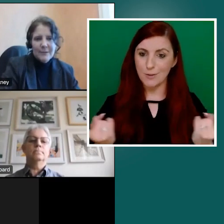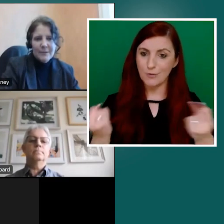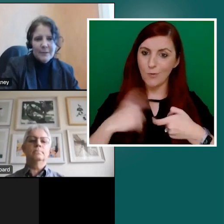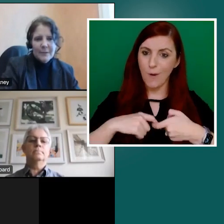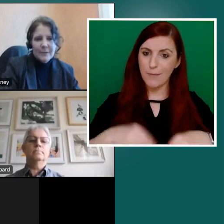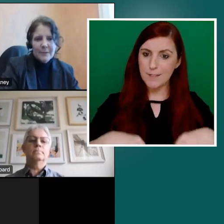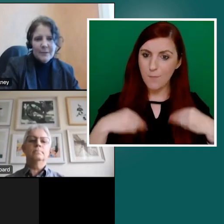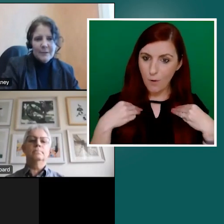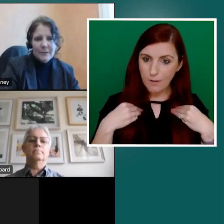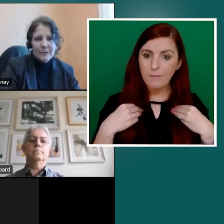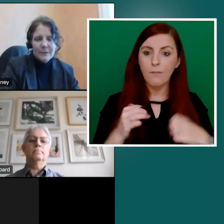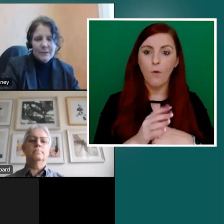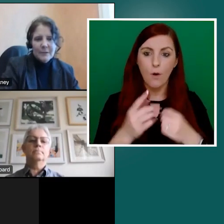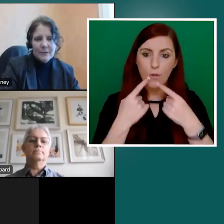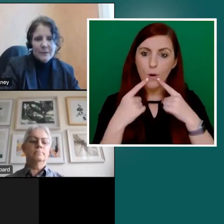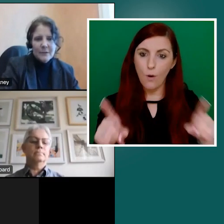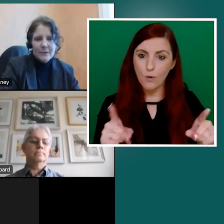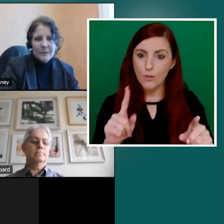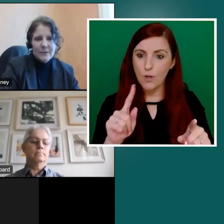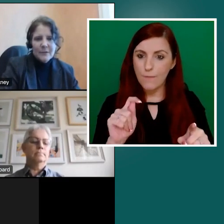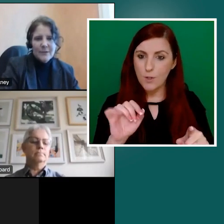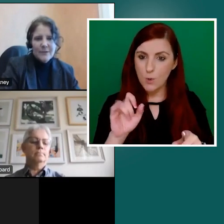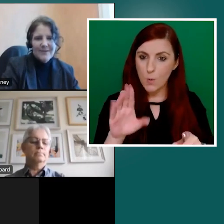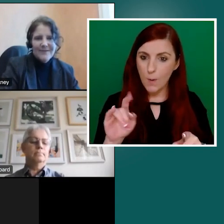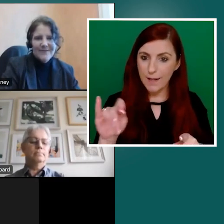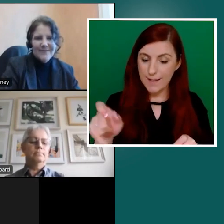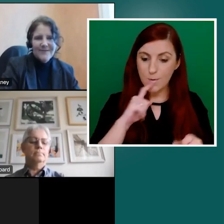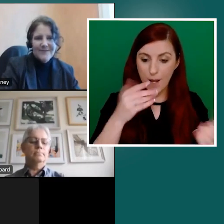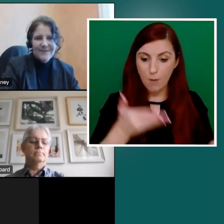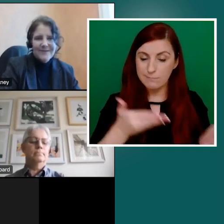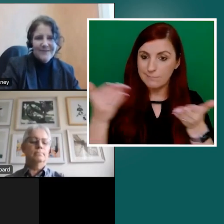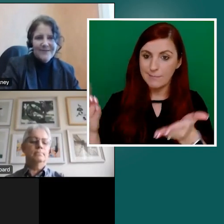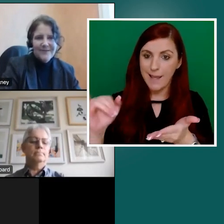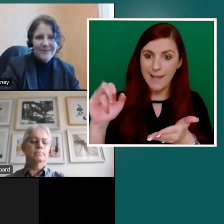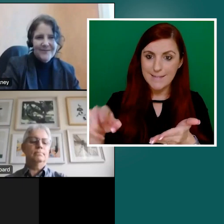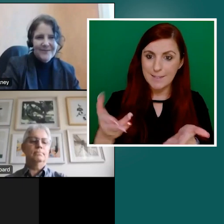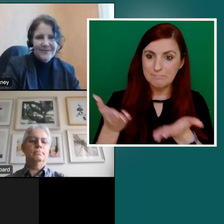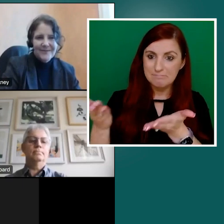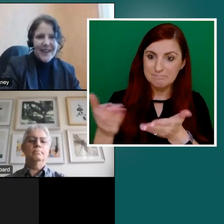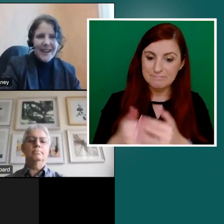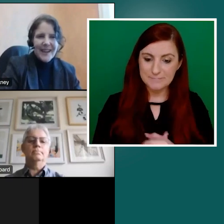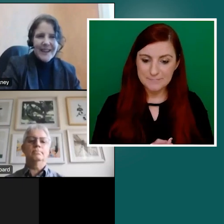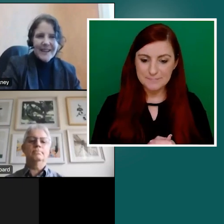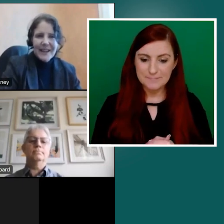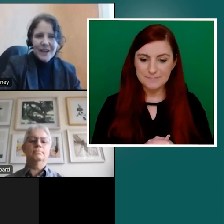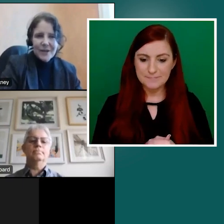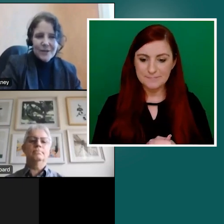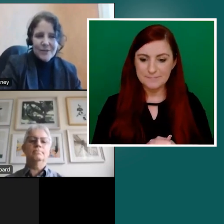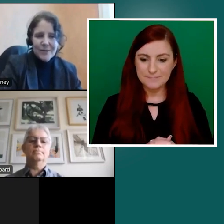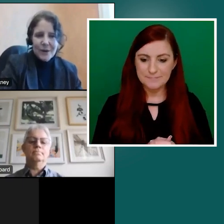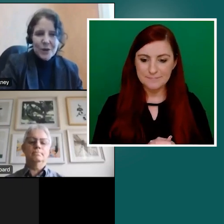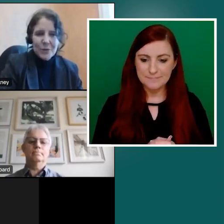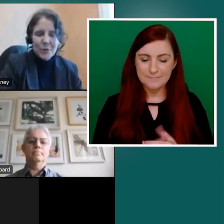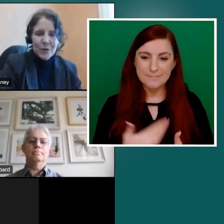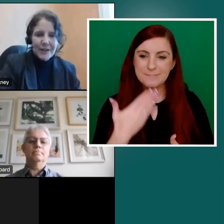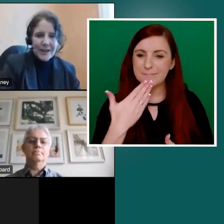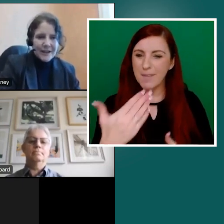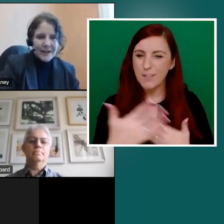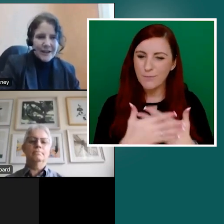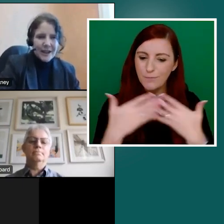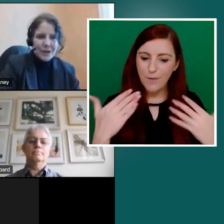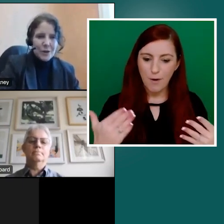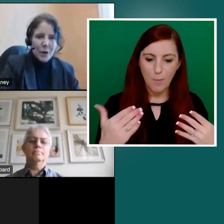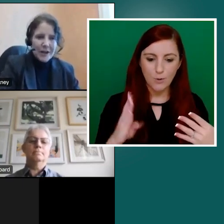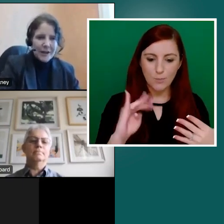for the launch of the toolkit. So Aideen, I'm going to hand the floor over to you now. Thank you. Thank you very much, Brian.